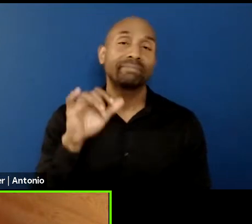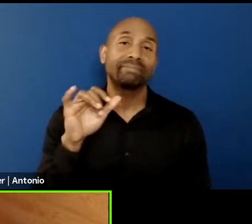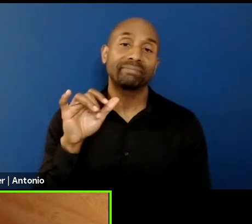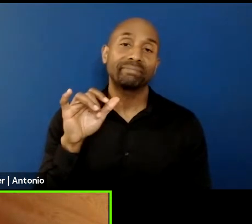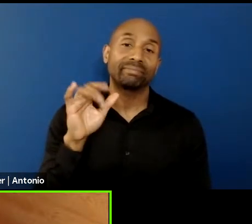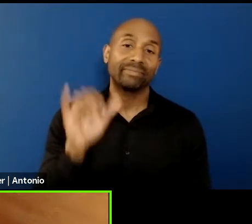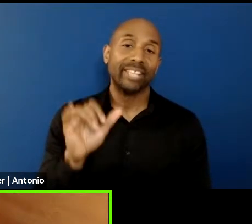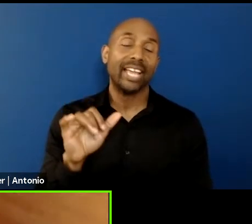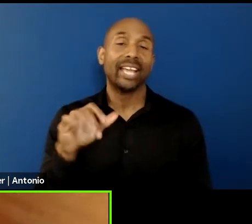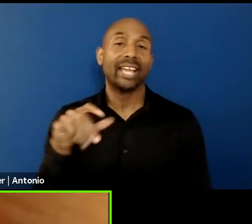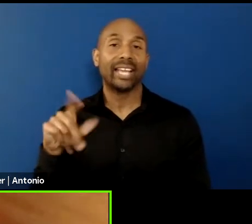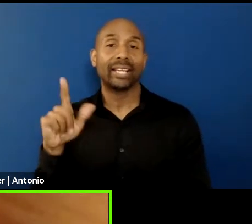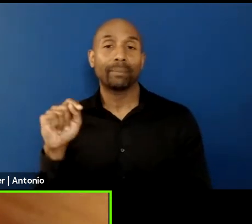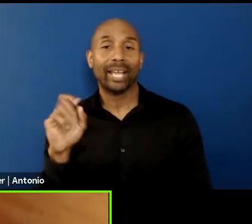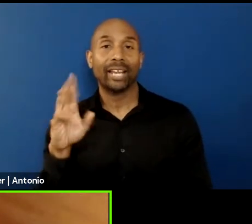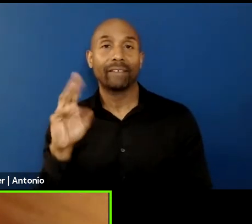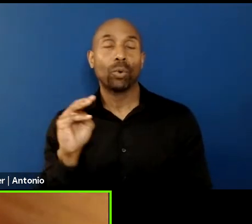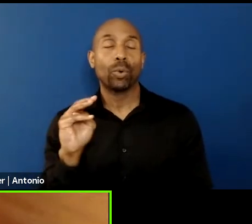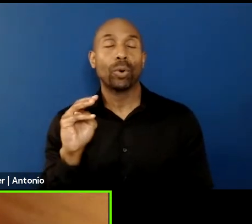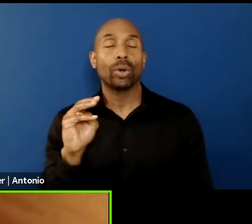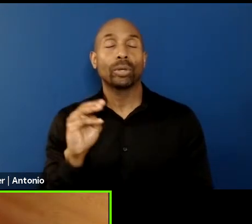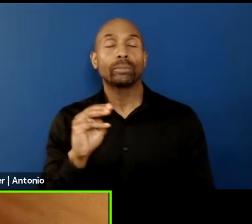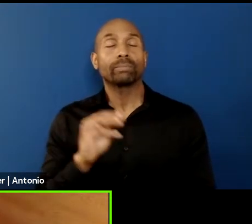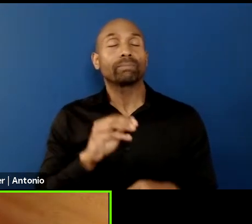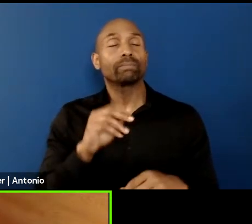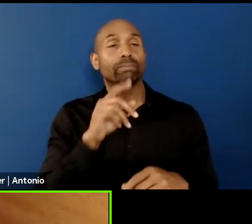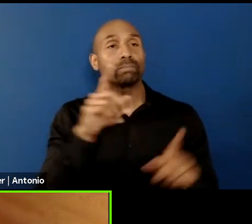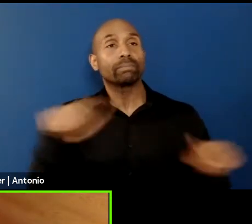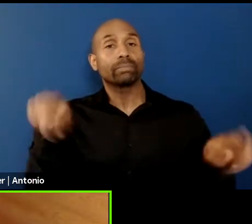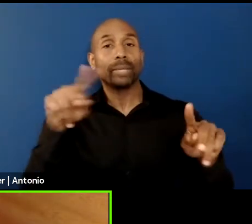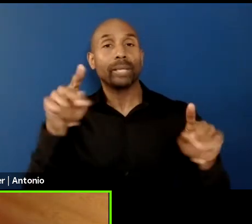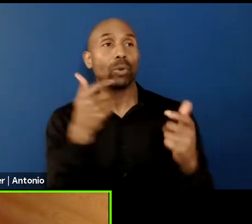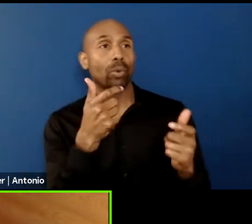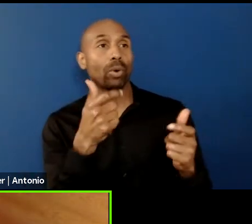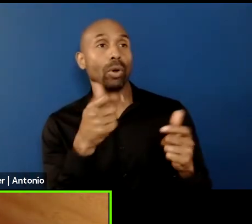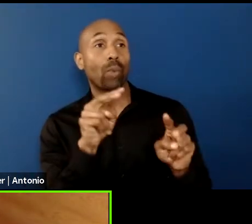platforms where you can engage and you can drag whatever you want.